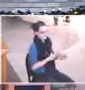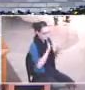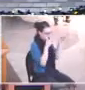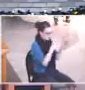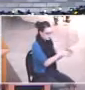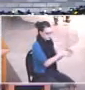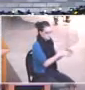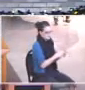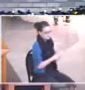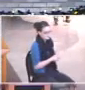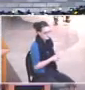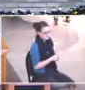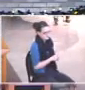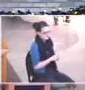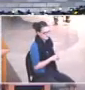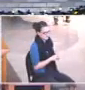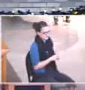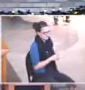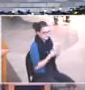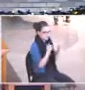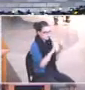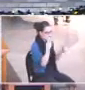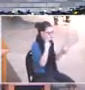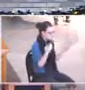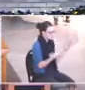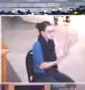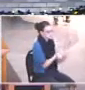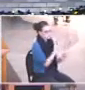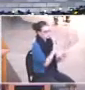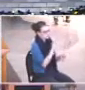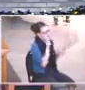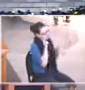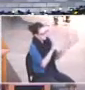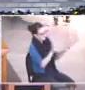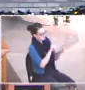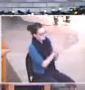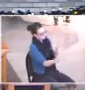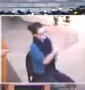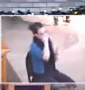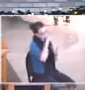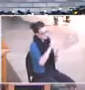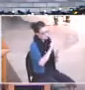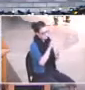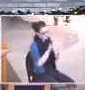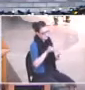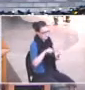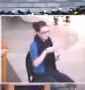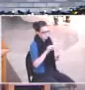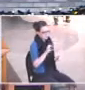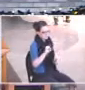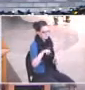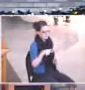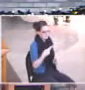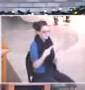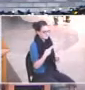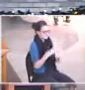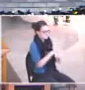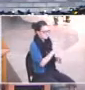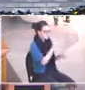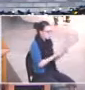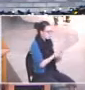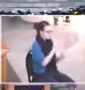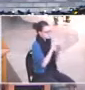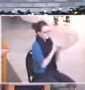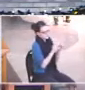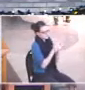It was stretching the horizons for Mary and Joseph, that we grow into a deeper relationship with God and with each other